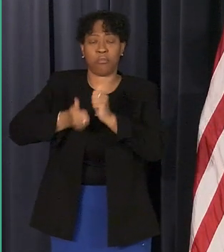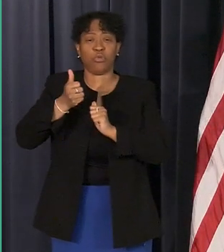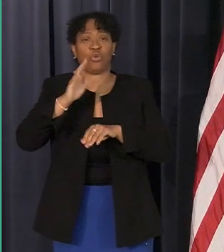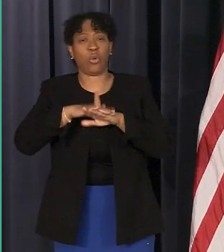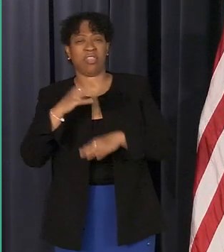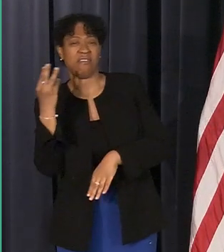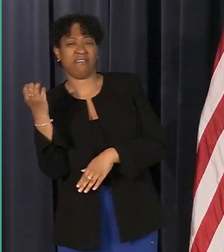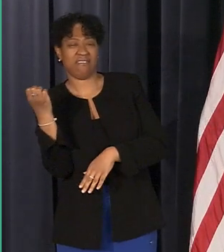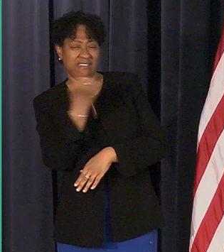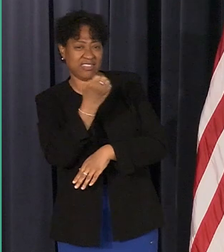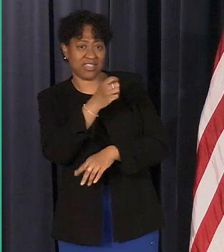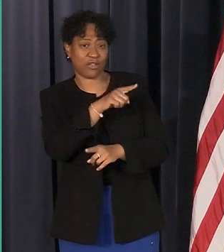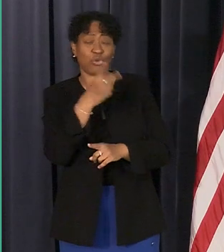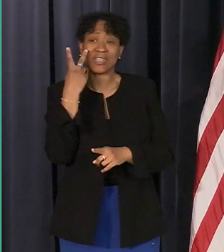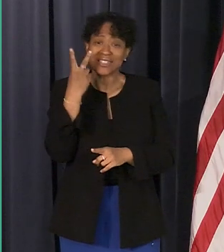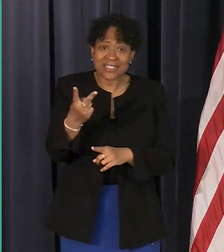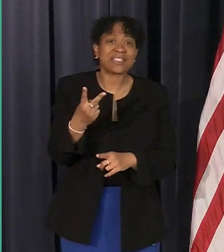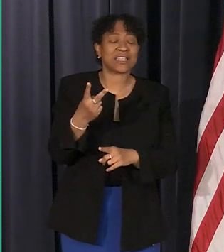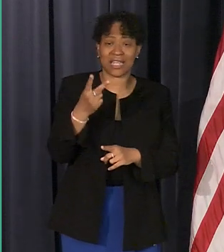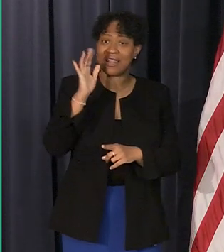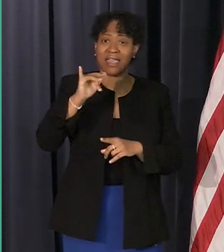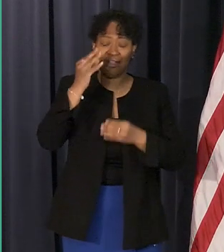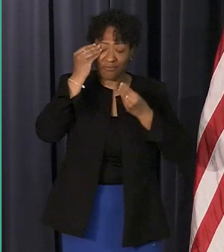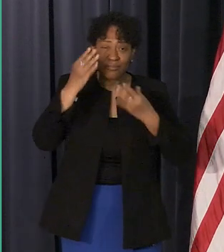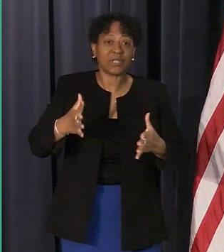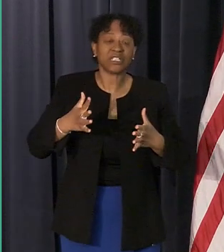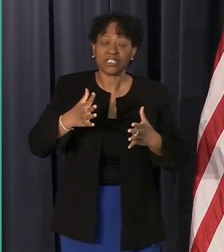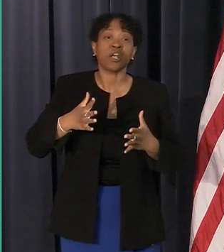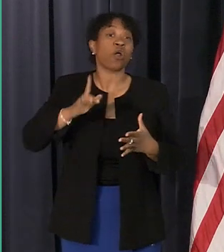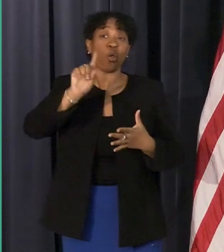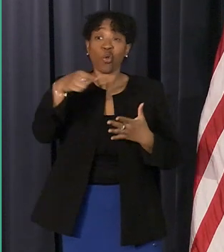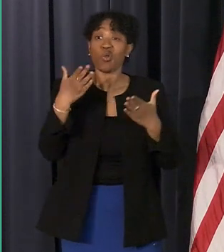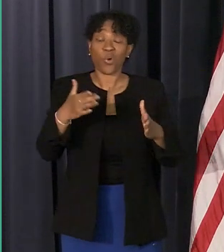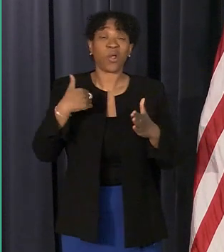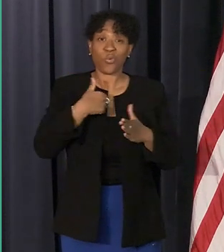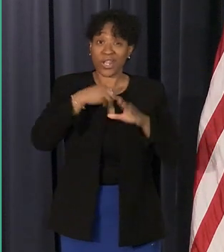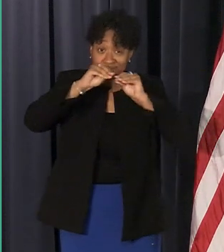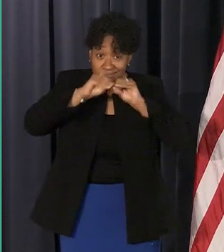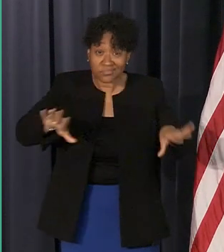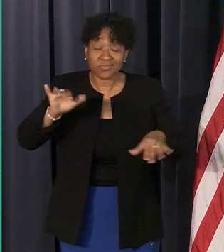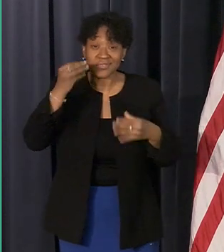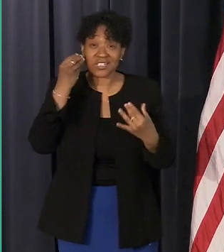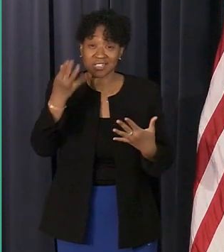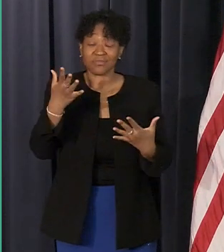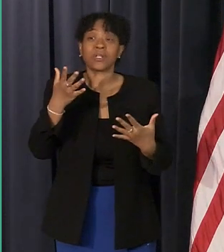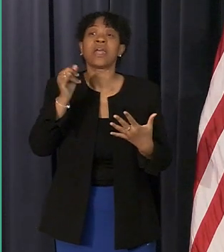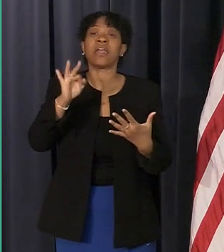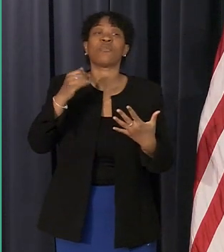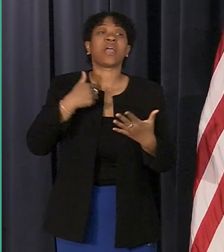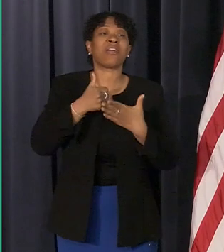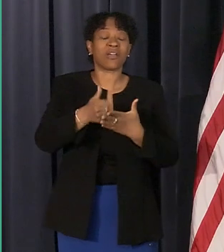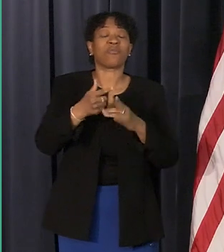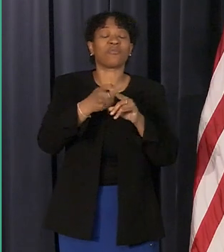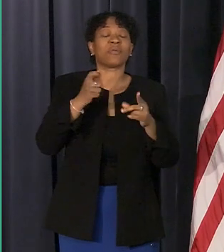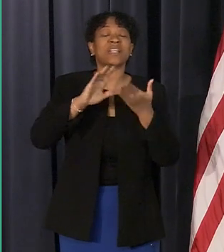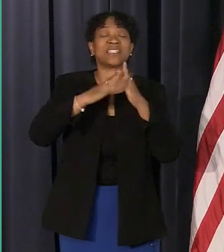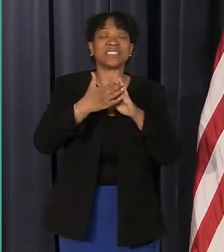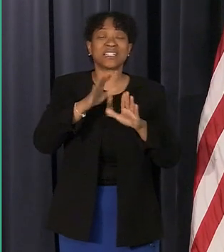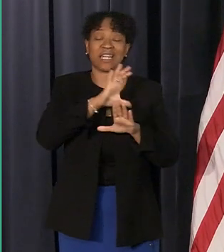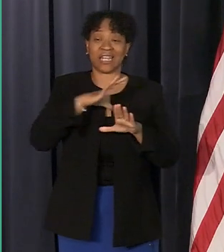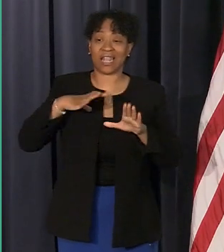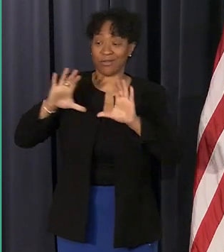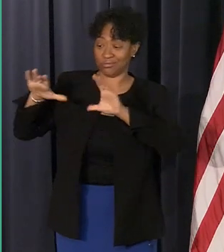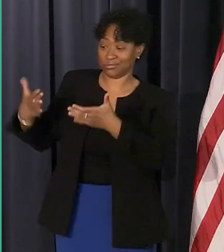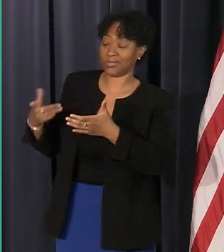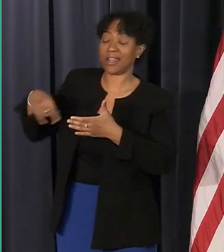can see by how comprehensive that information is the only way we're going to get the information out is if we have help from the city council members and